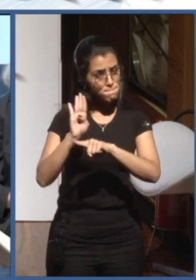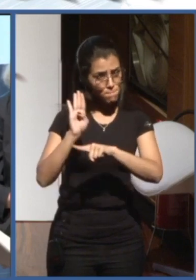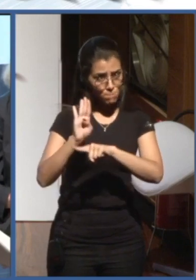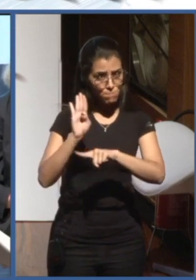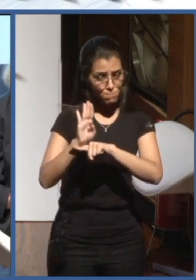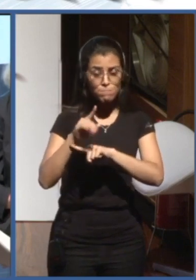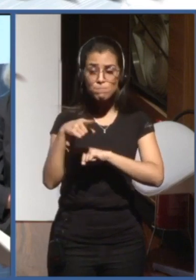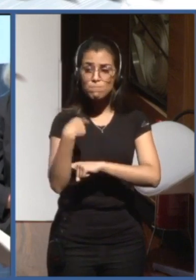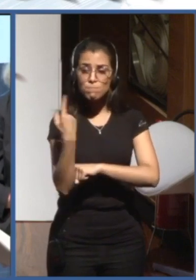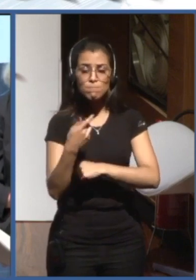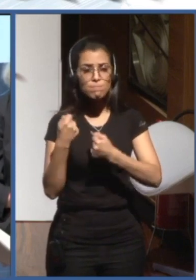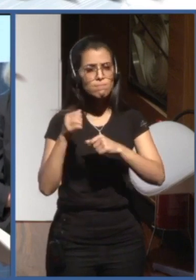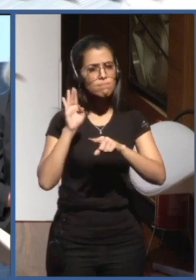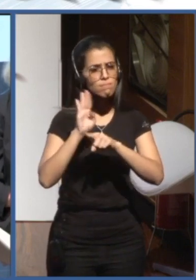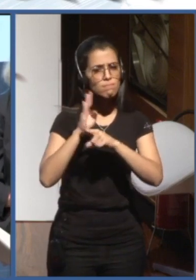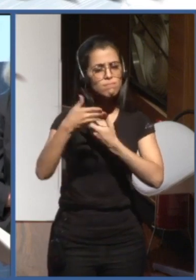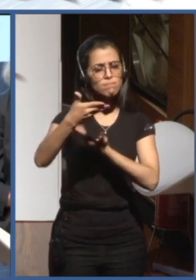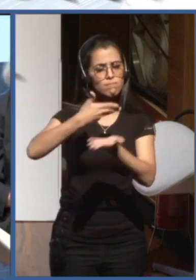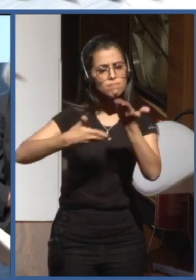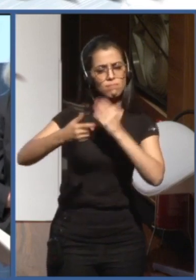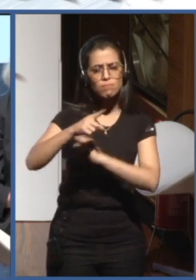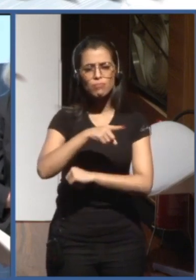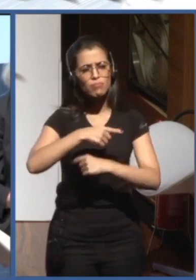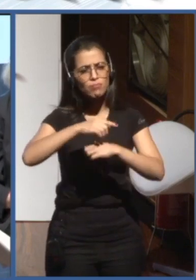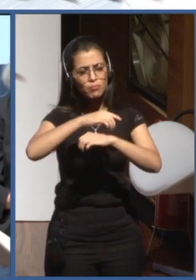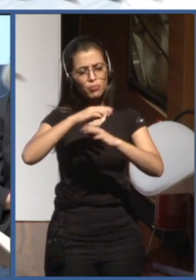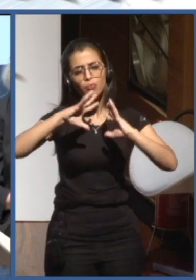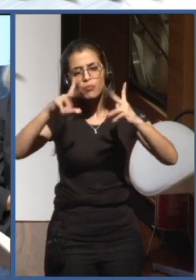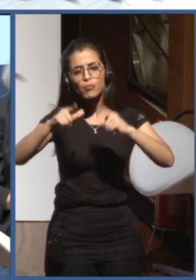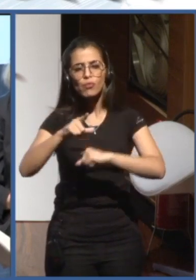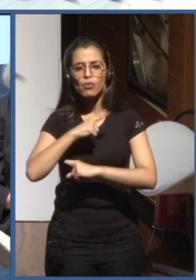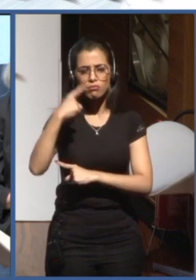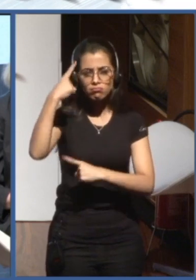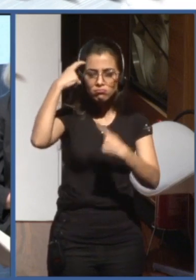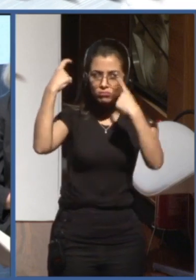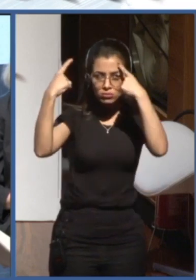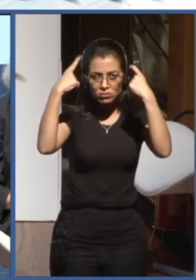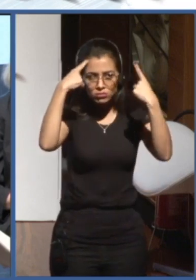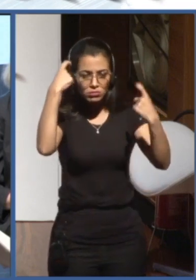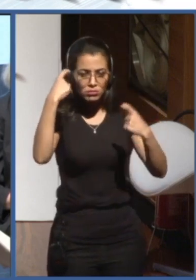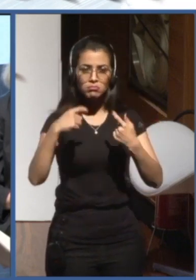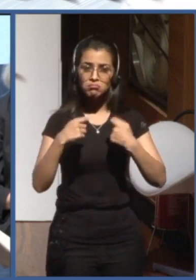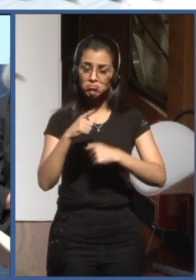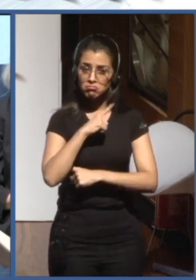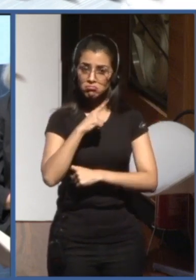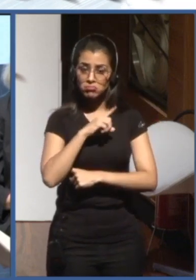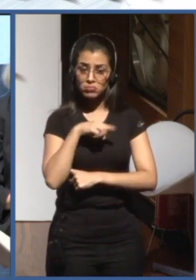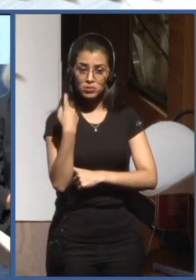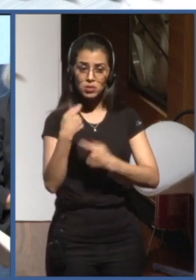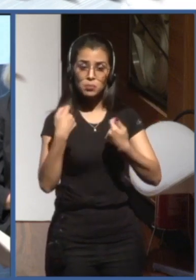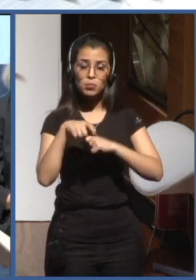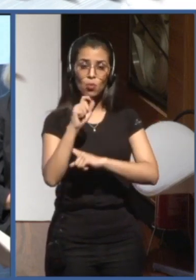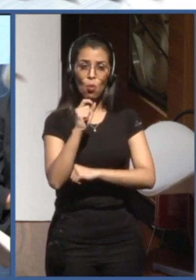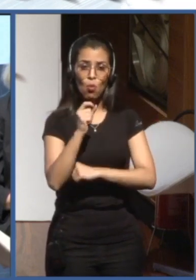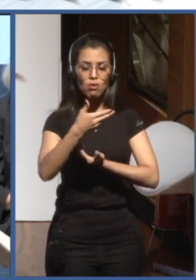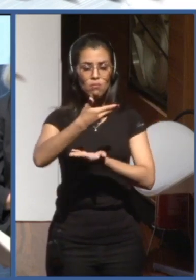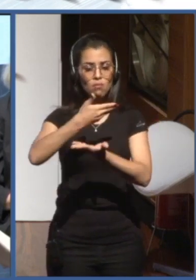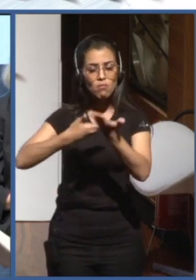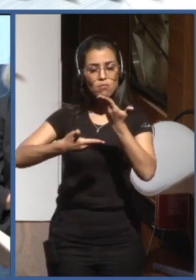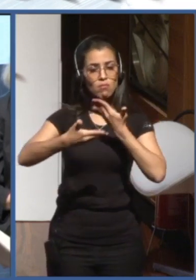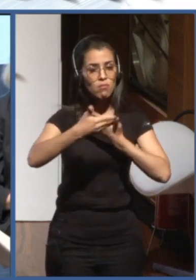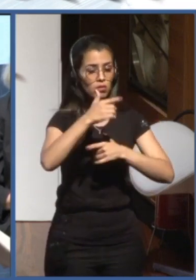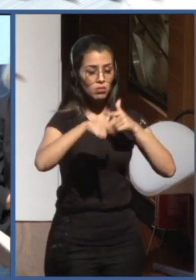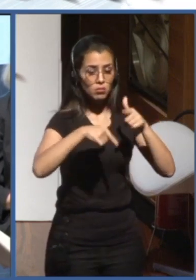a lot of good ideas but we need to work together on on this on these ideas this is the first message second multi